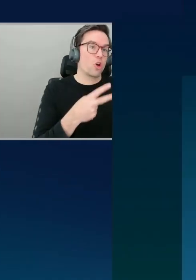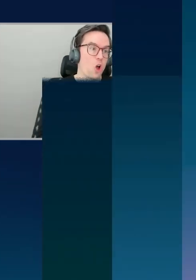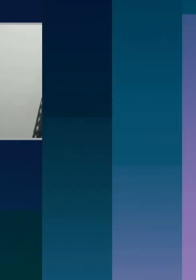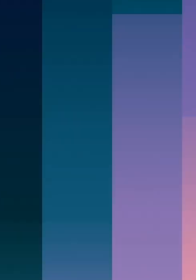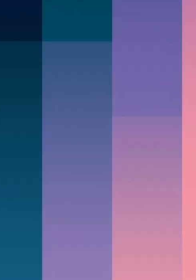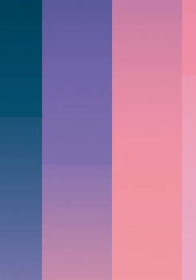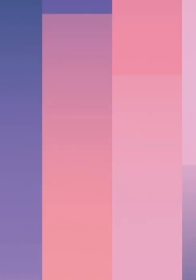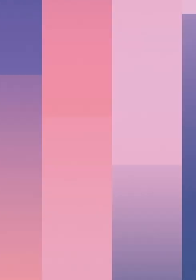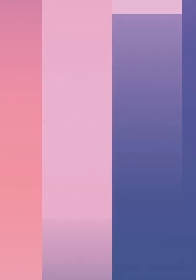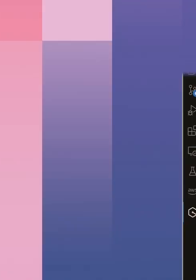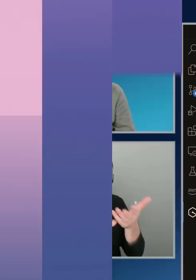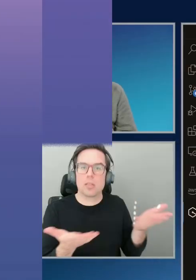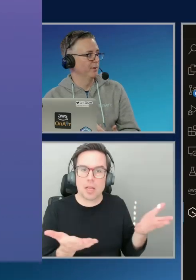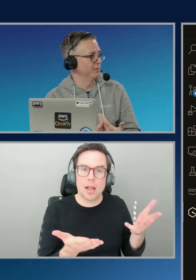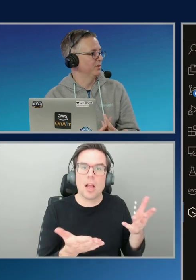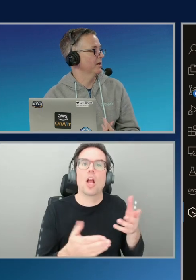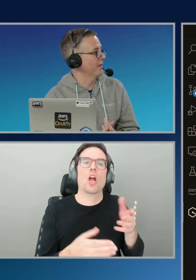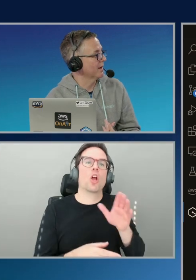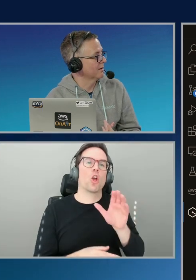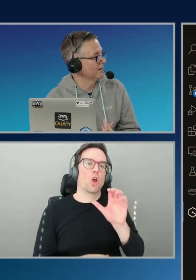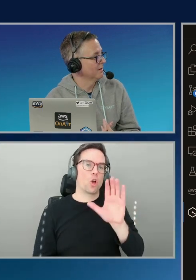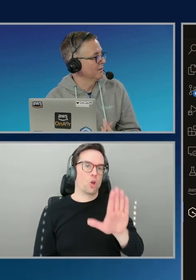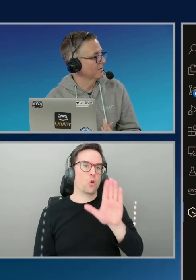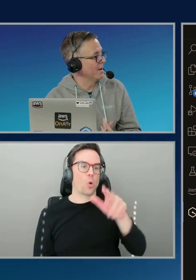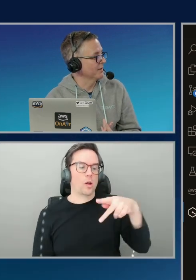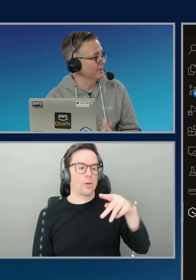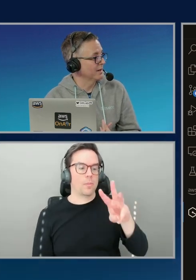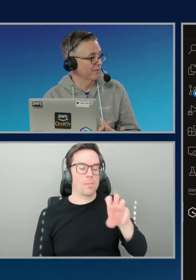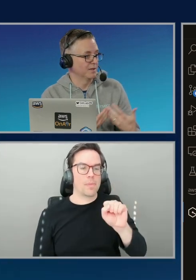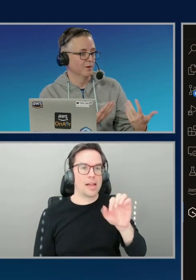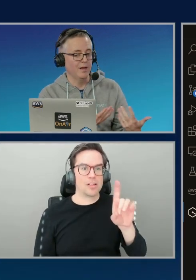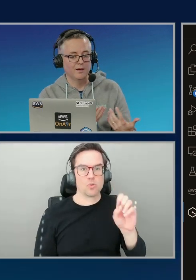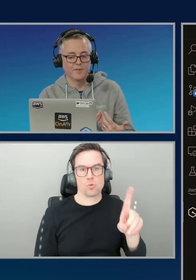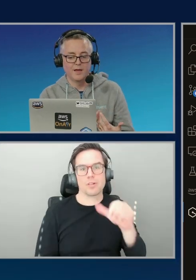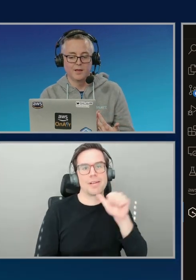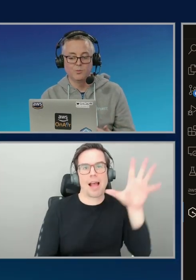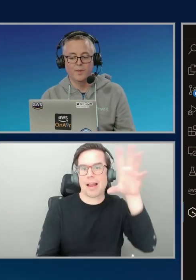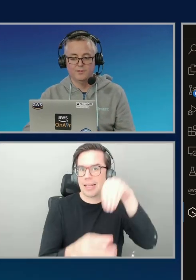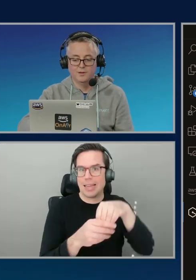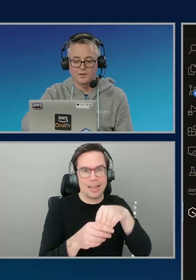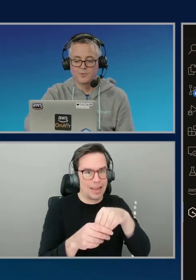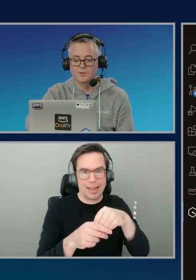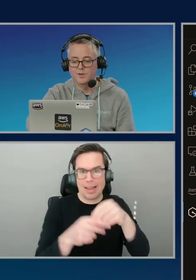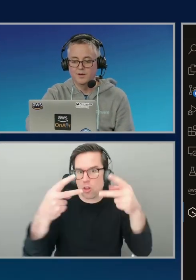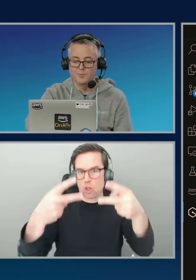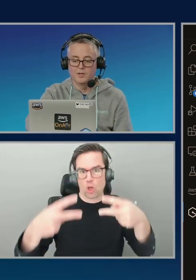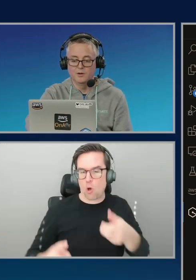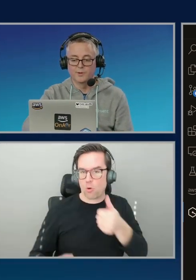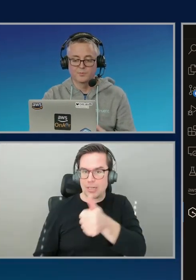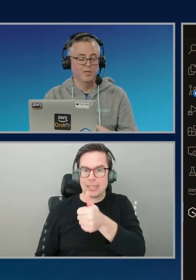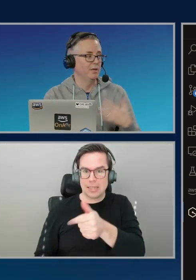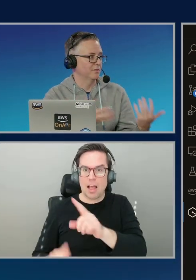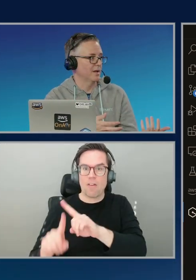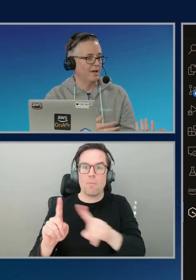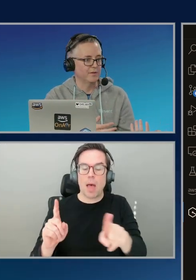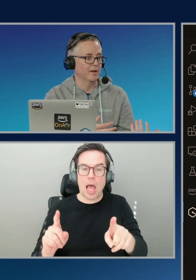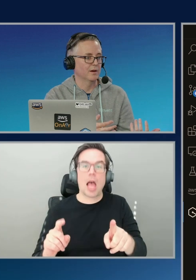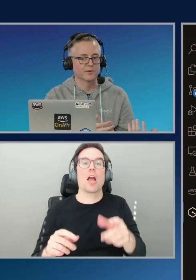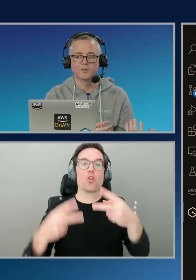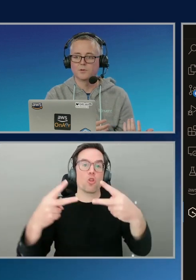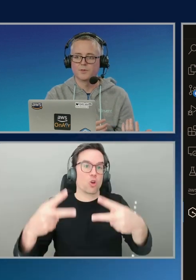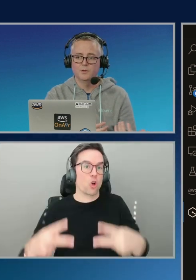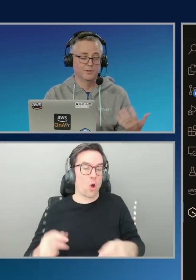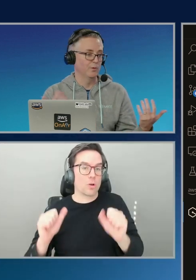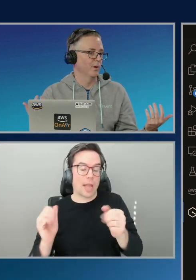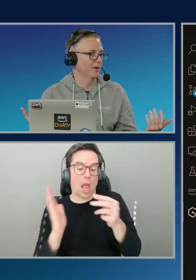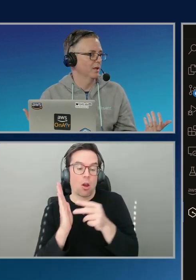variable. Uh, presumably then I'm going to inject that. Right. From outside. Now, I don't have that in, well, that's a good opportunity to come in and go to explain and start having that